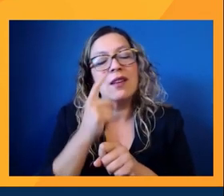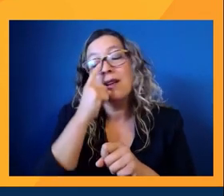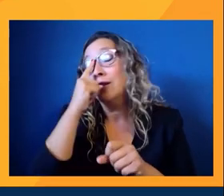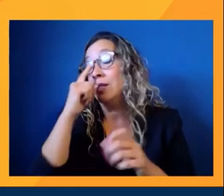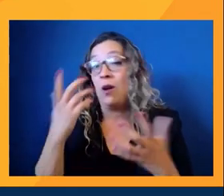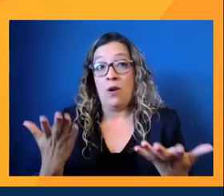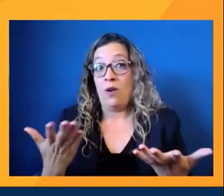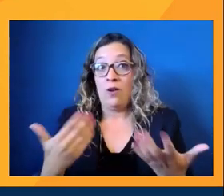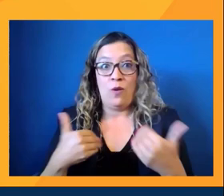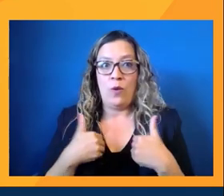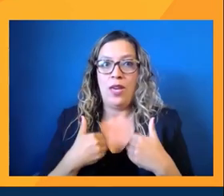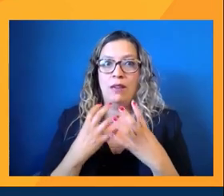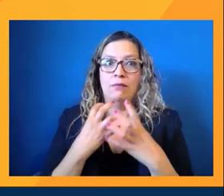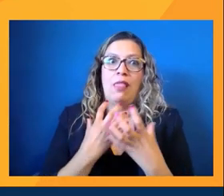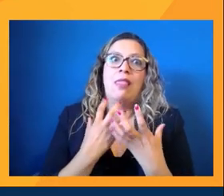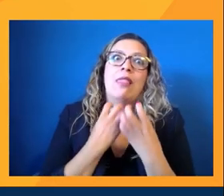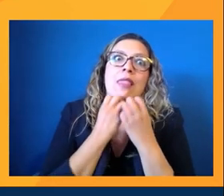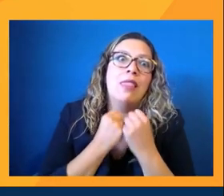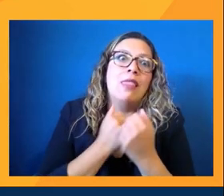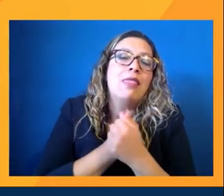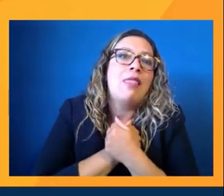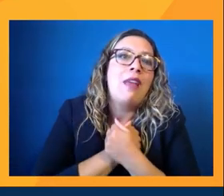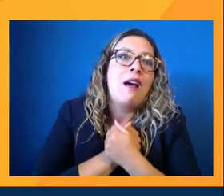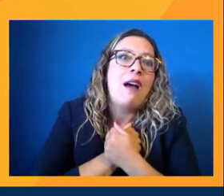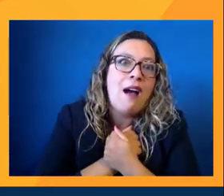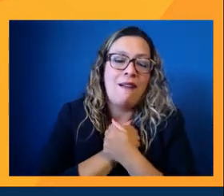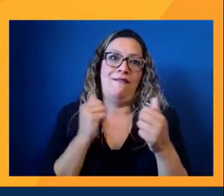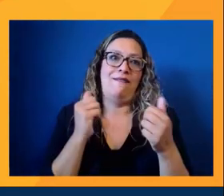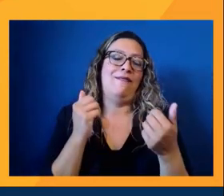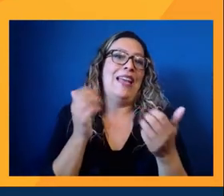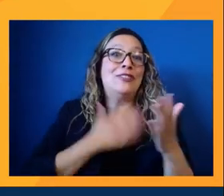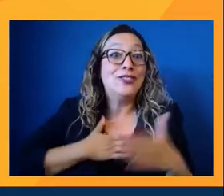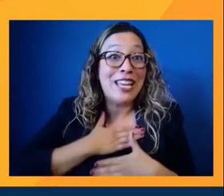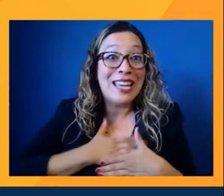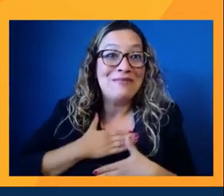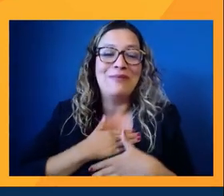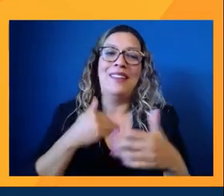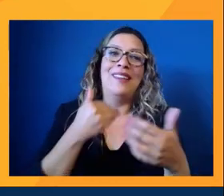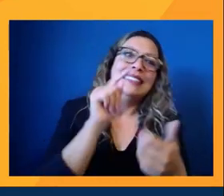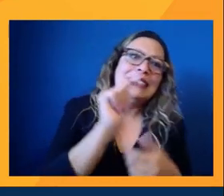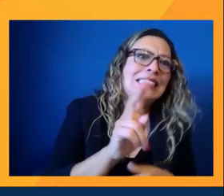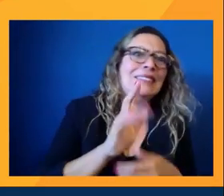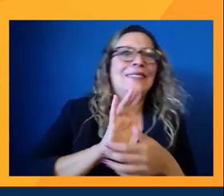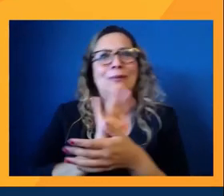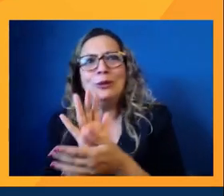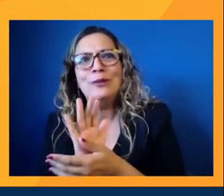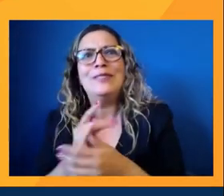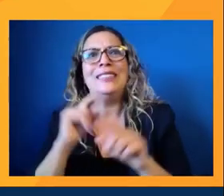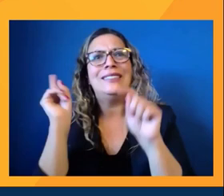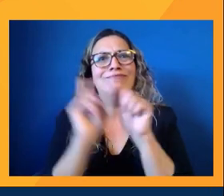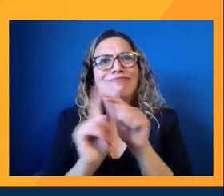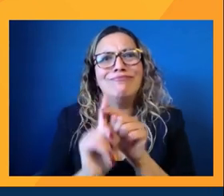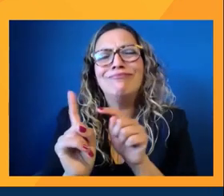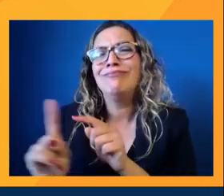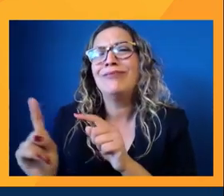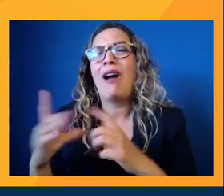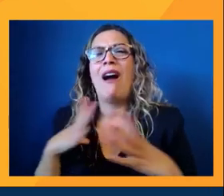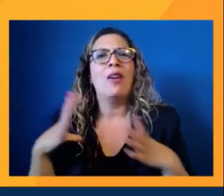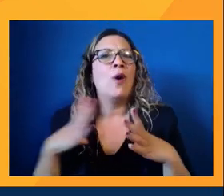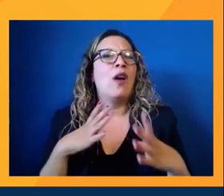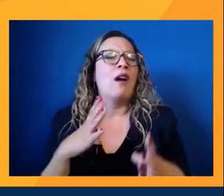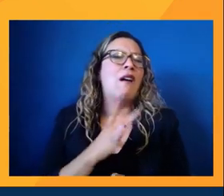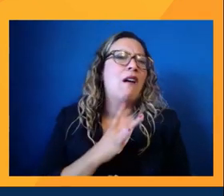entertainment consumers, right? So that's something that people need to really understand that we are